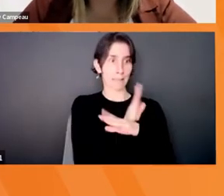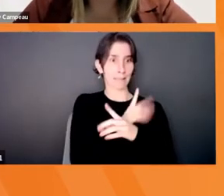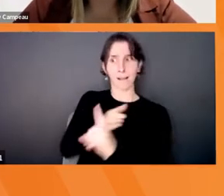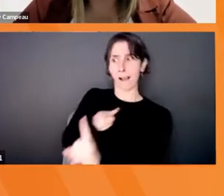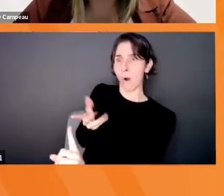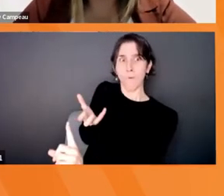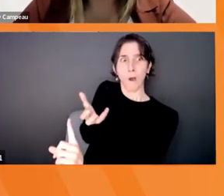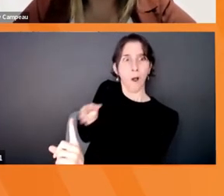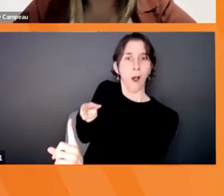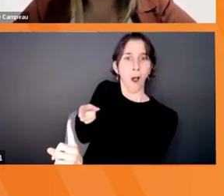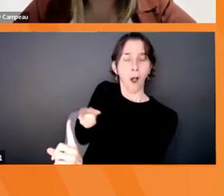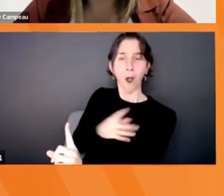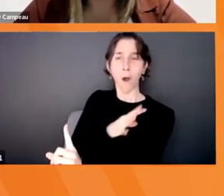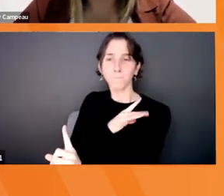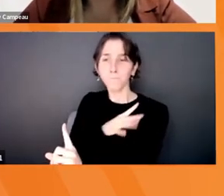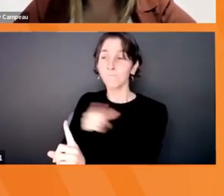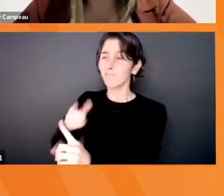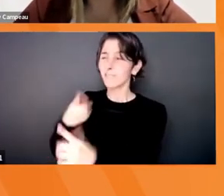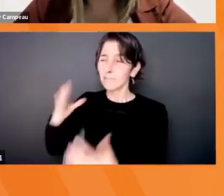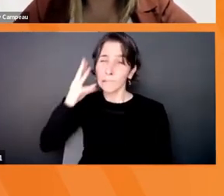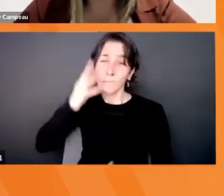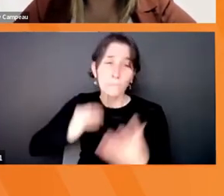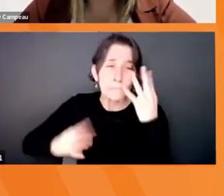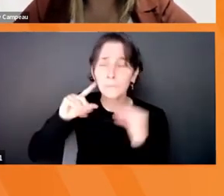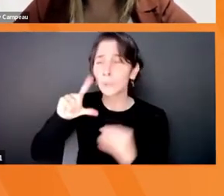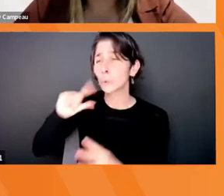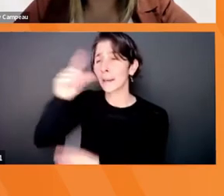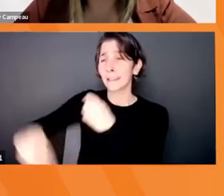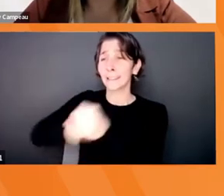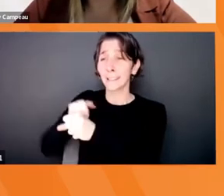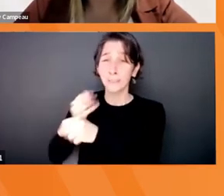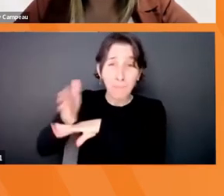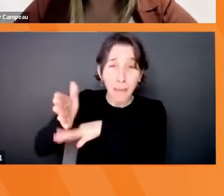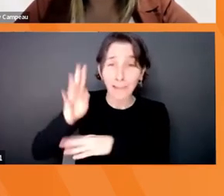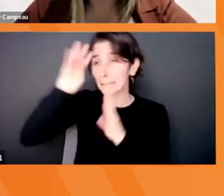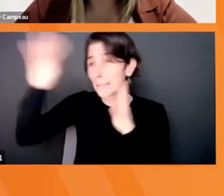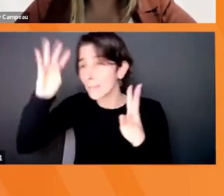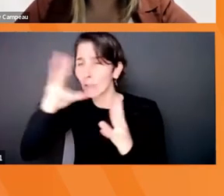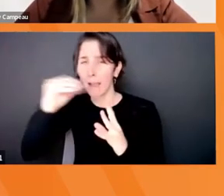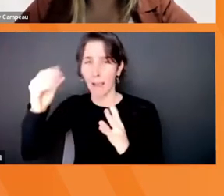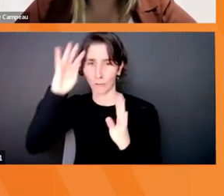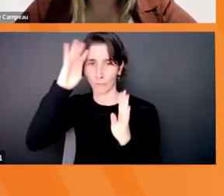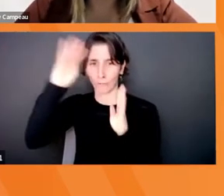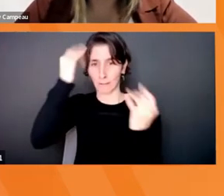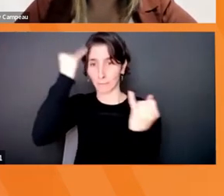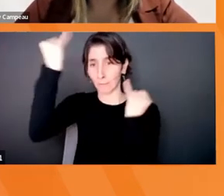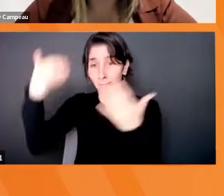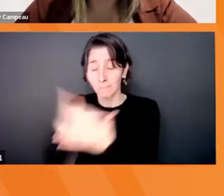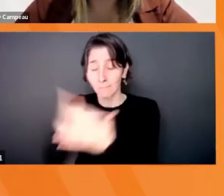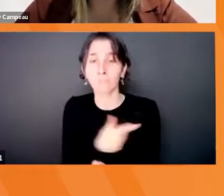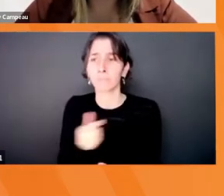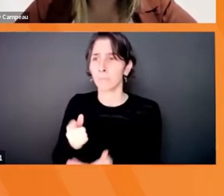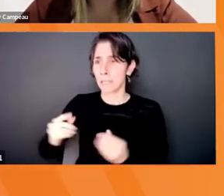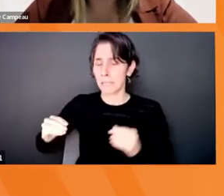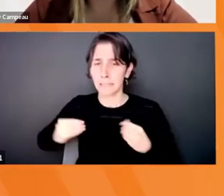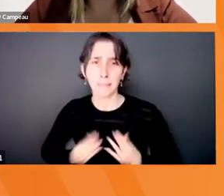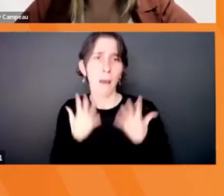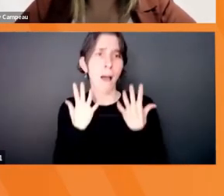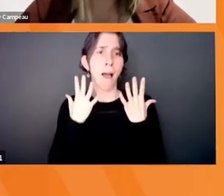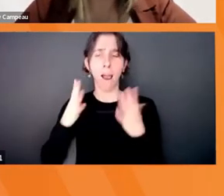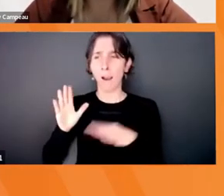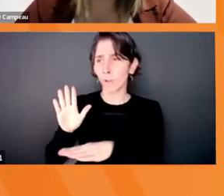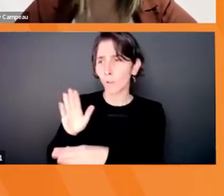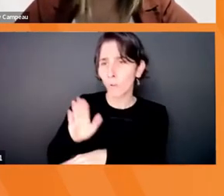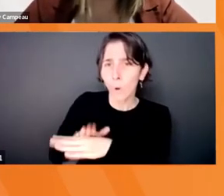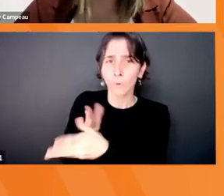major companies with over 20 years of experience in innovation and creativity. Leo has inspired and coached innovators with his